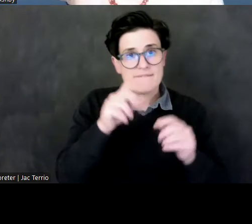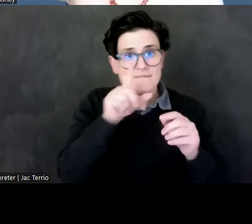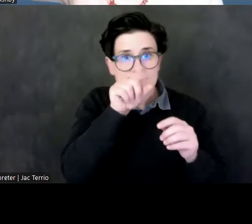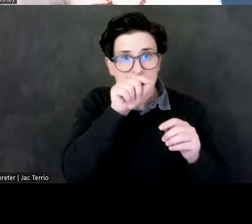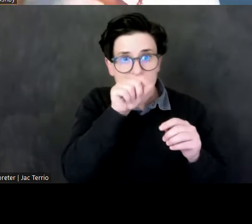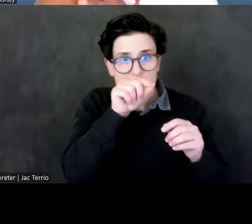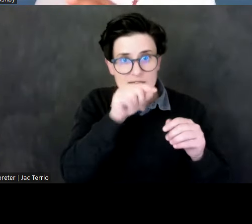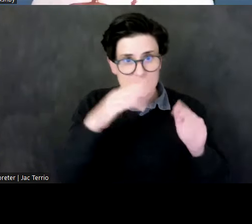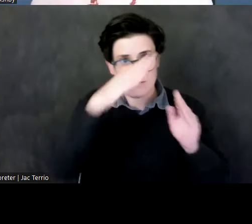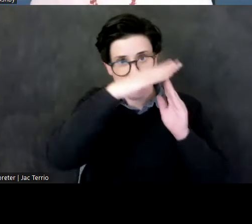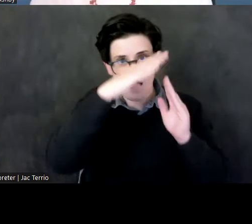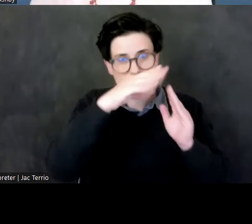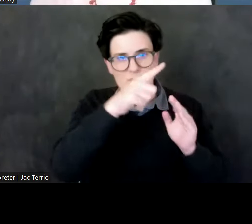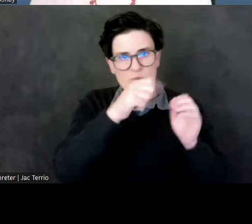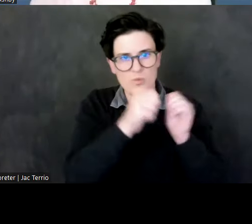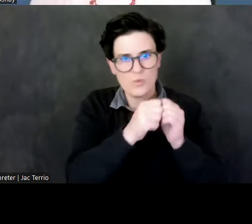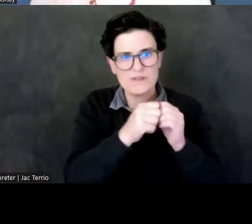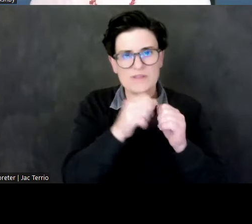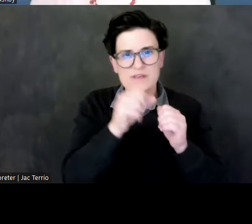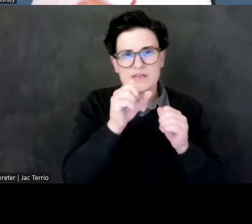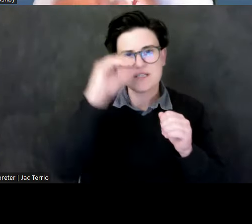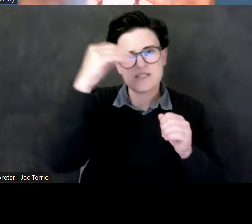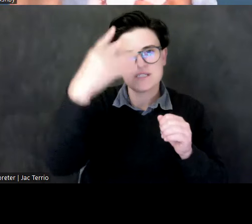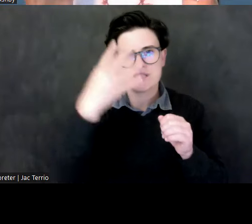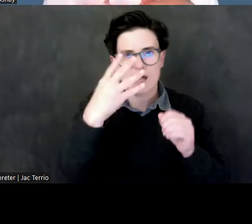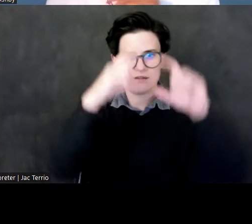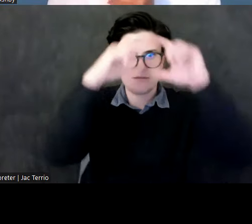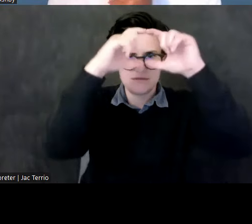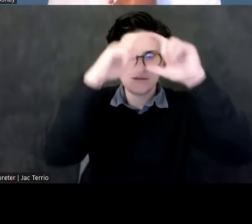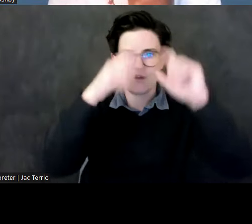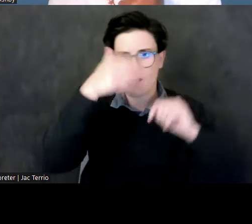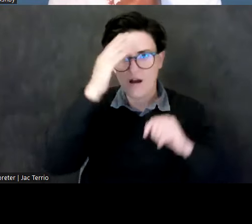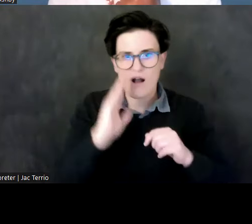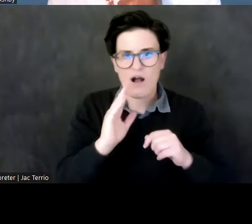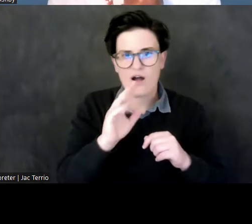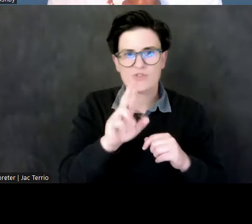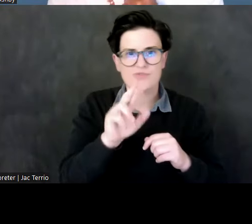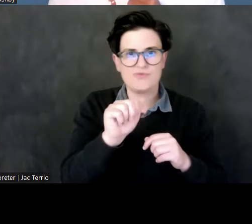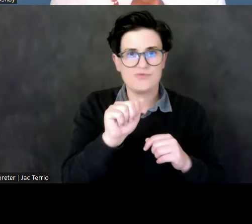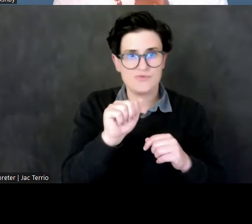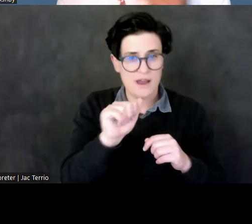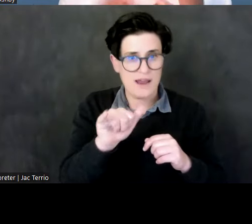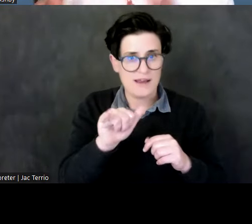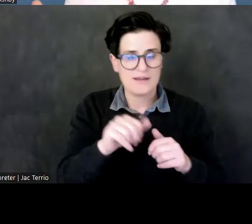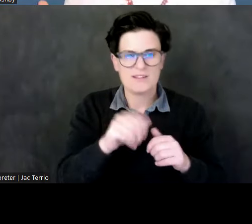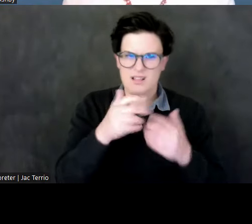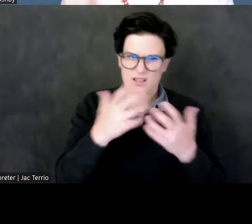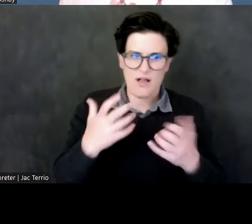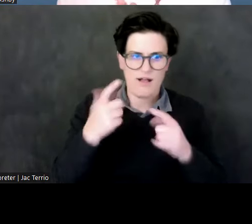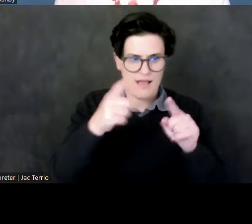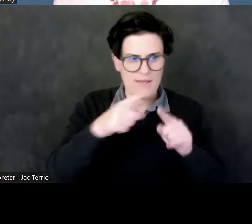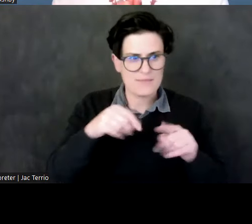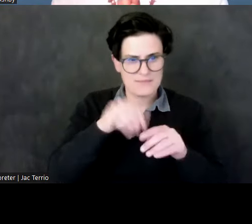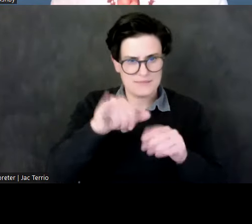has the sun disk of the god ray on top of him. there's a lot going on here. Amani